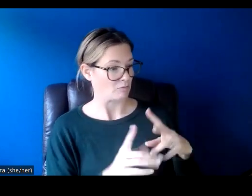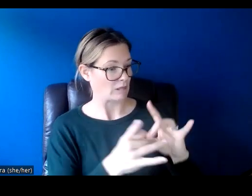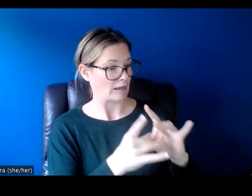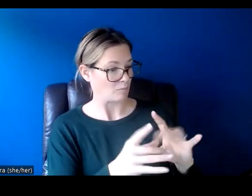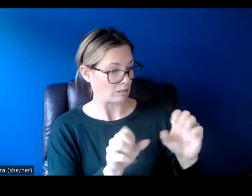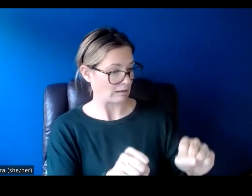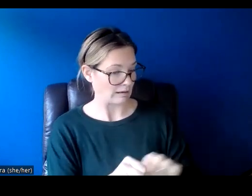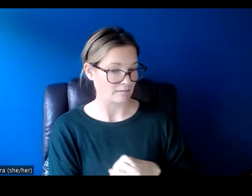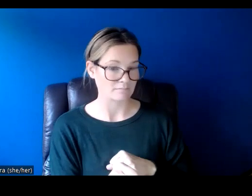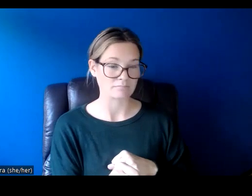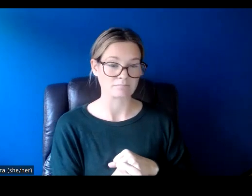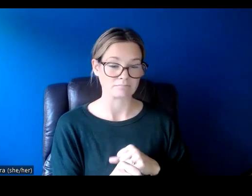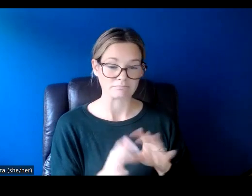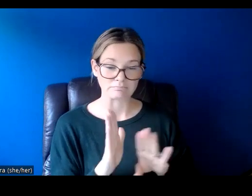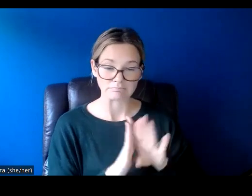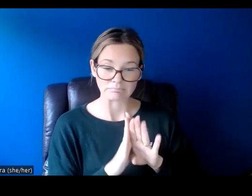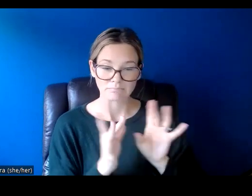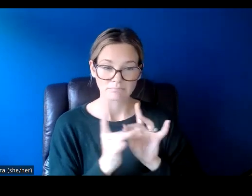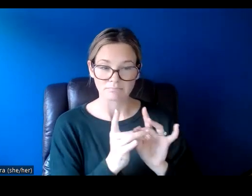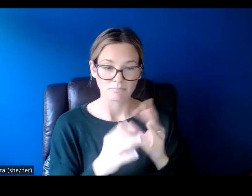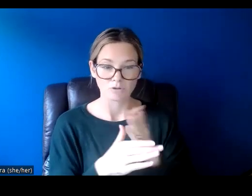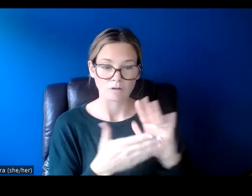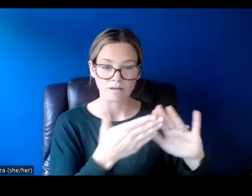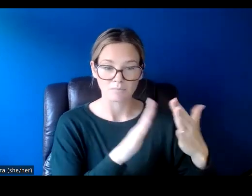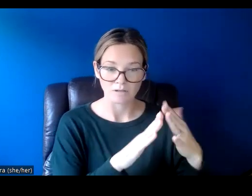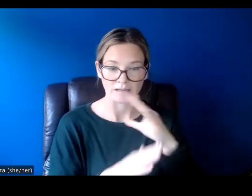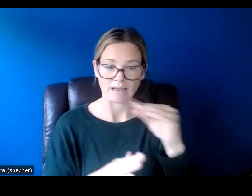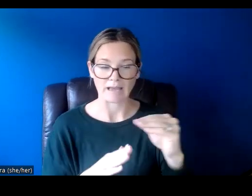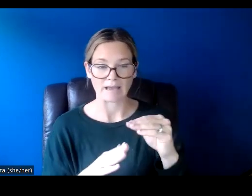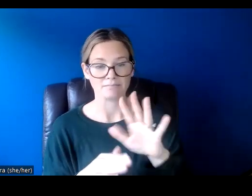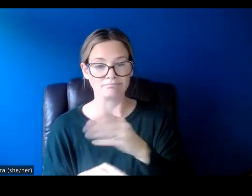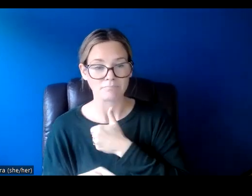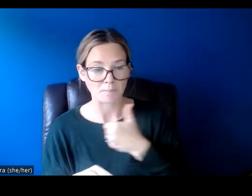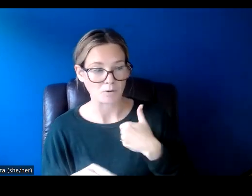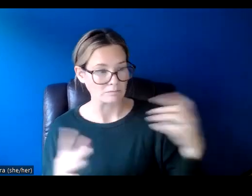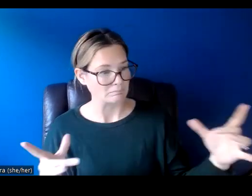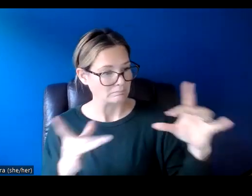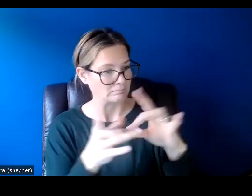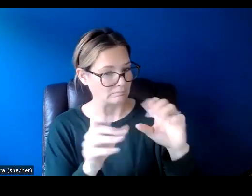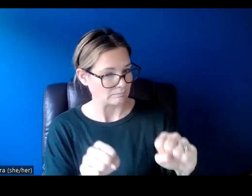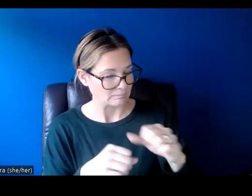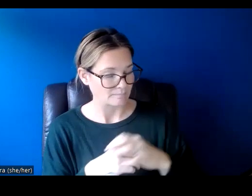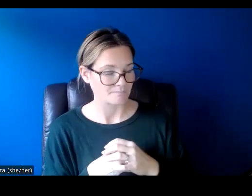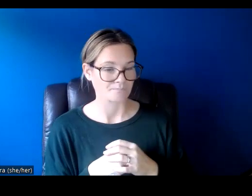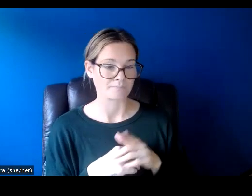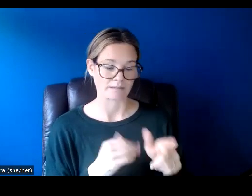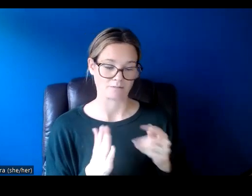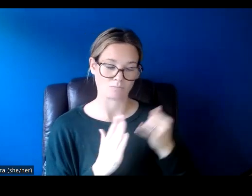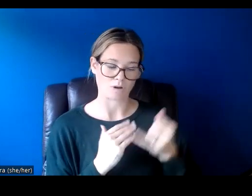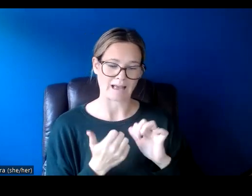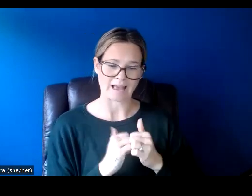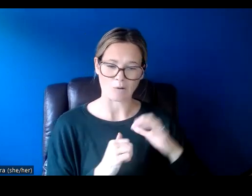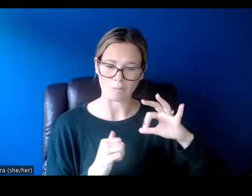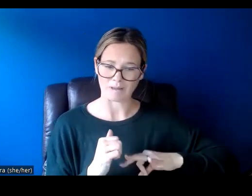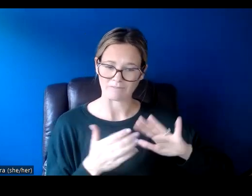Does it create connections between the community and its members? How will this project benefit the